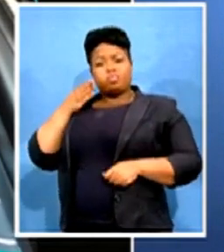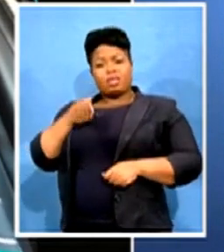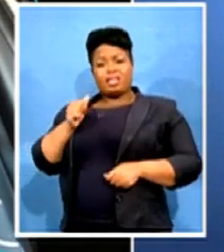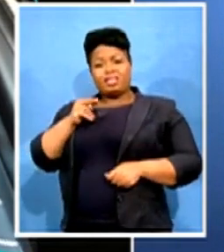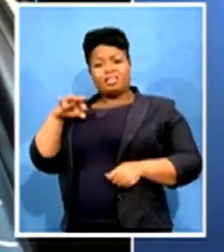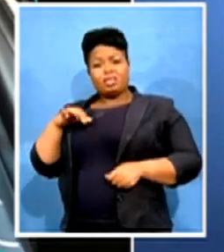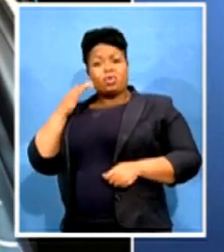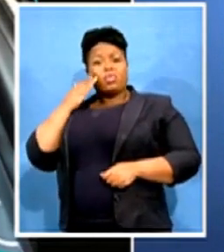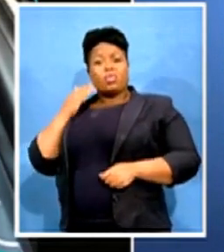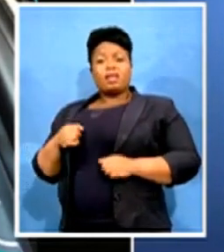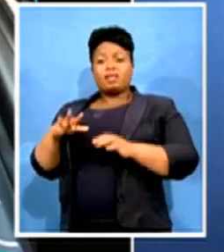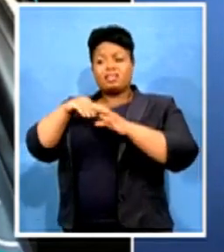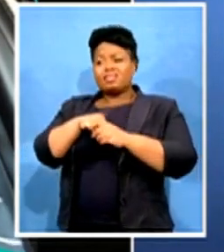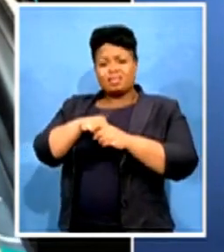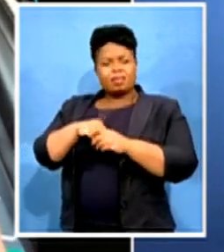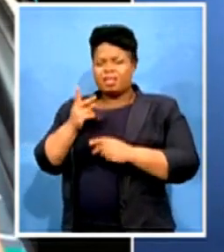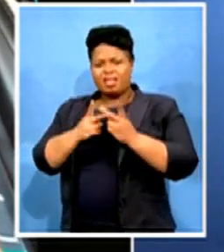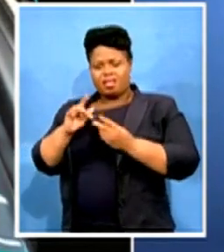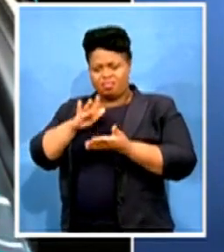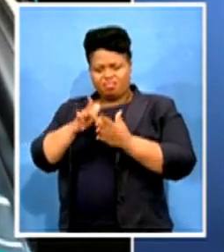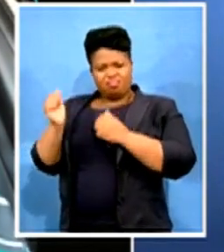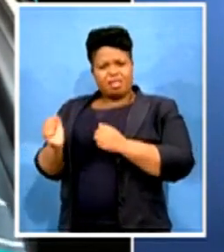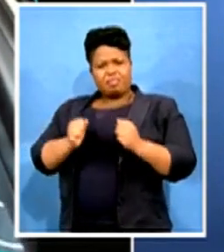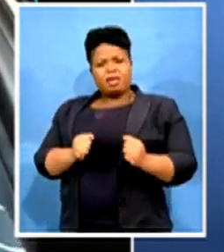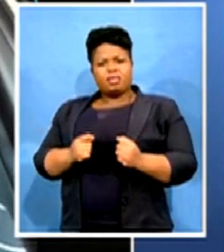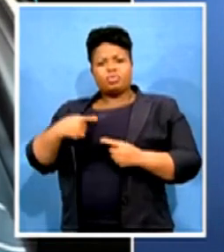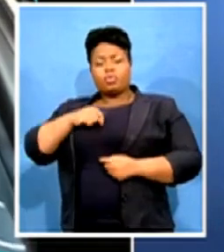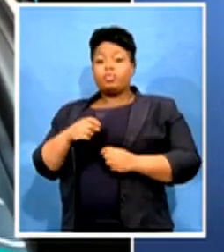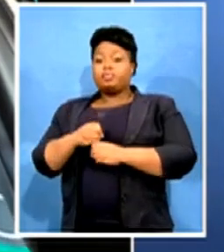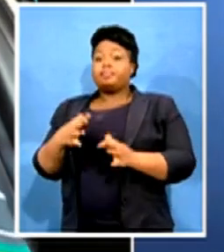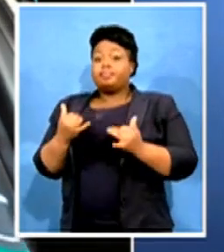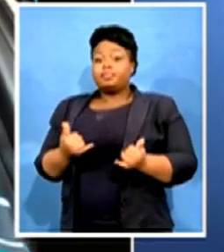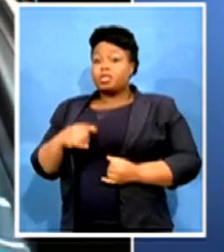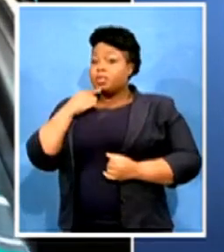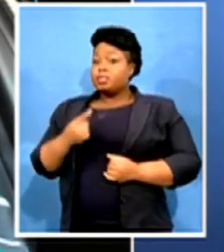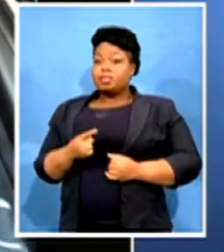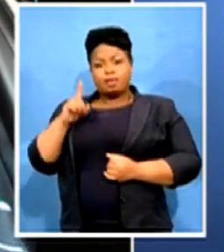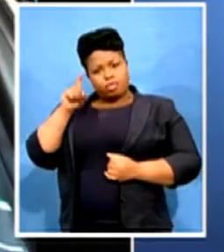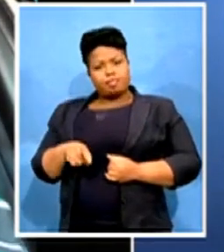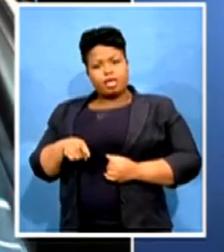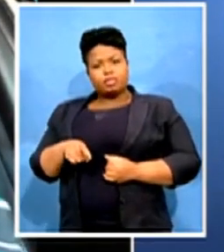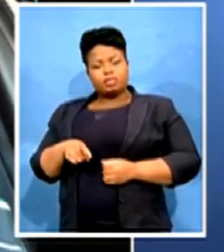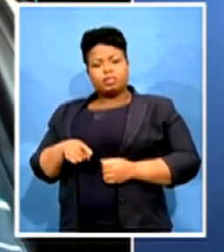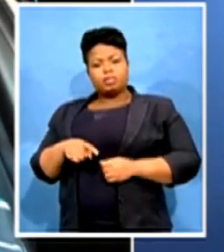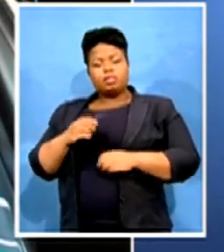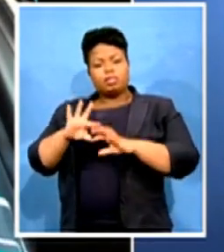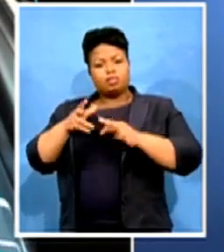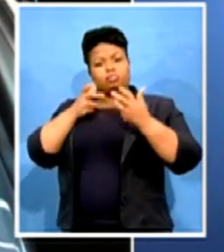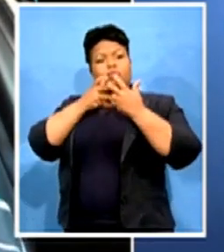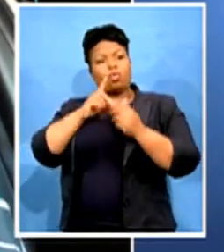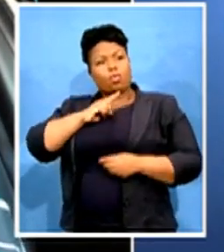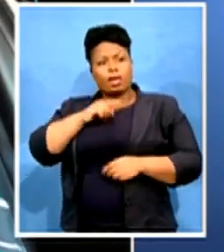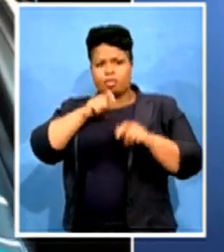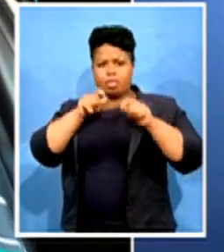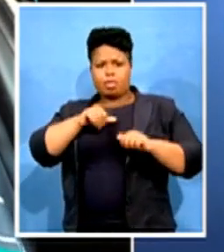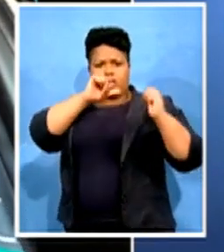position that we start to reach and to say, but we must rescue the movement. People must account for the wrongdoings. But in